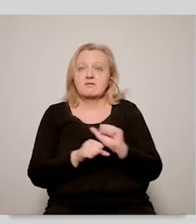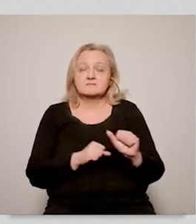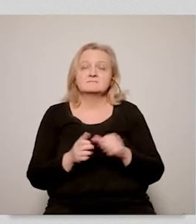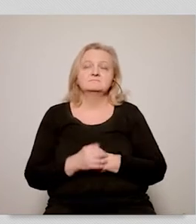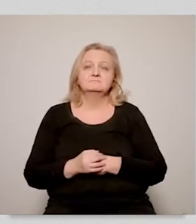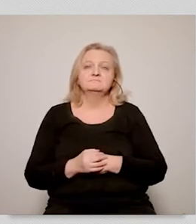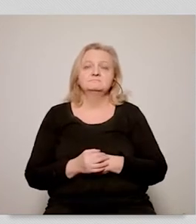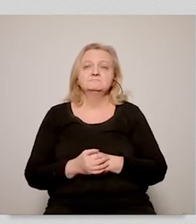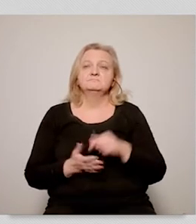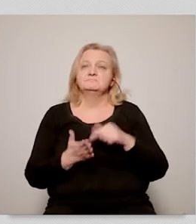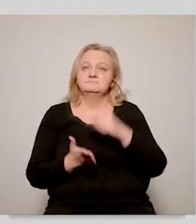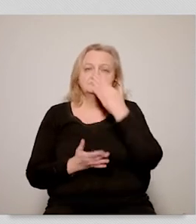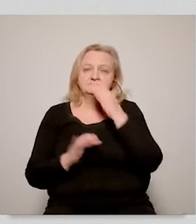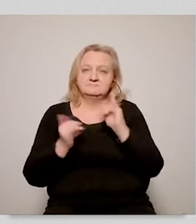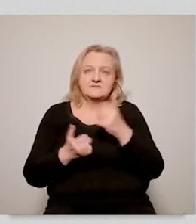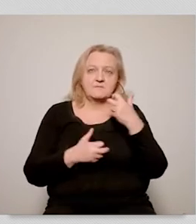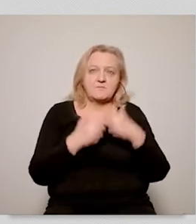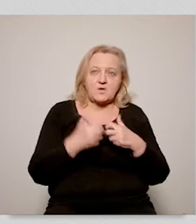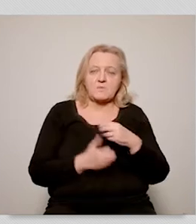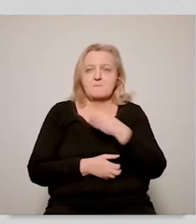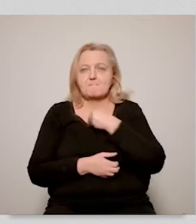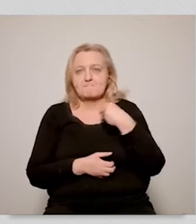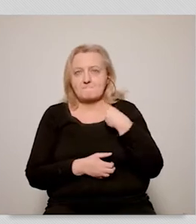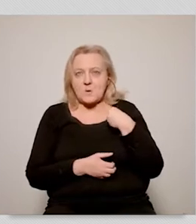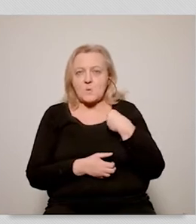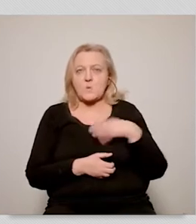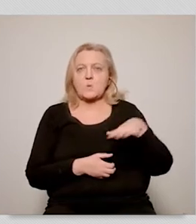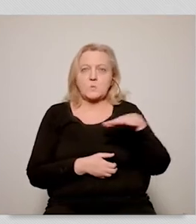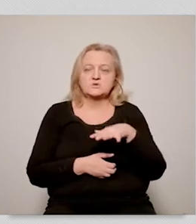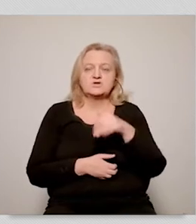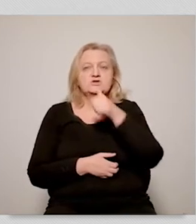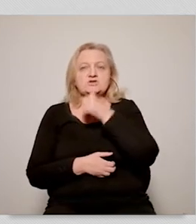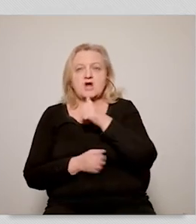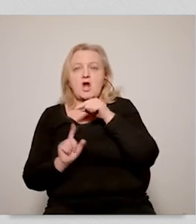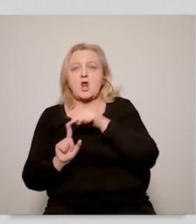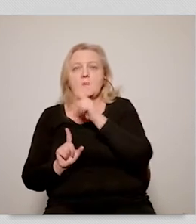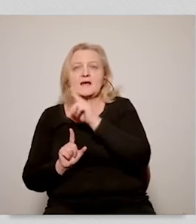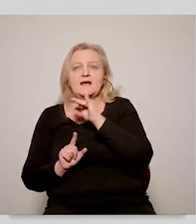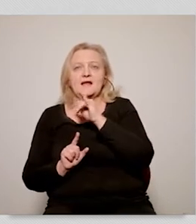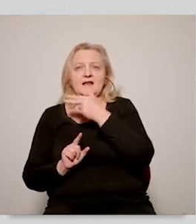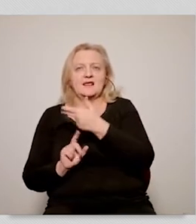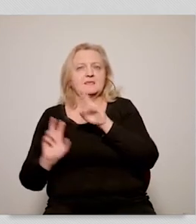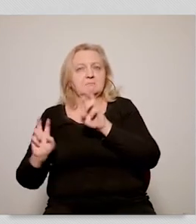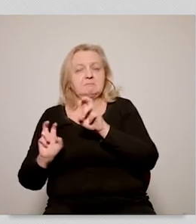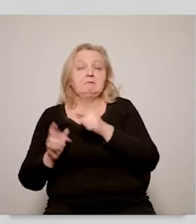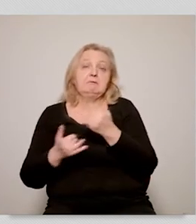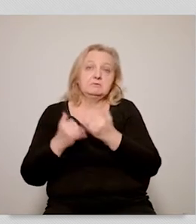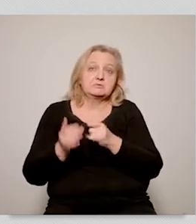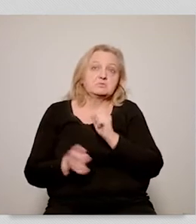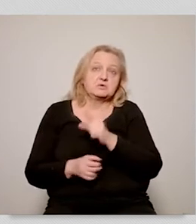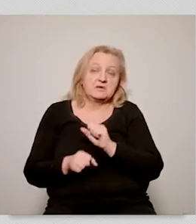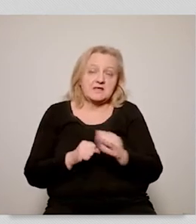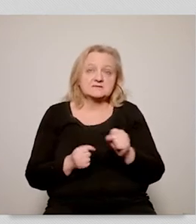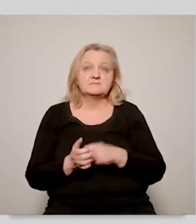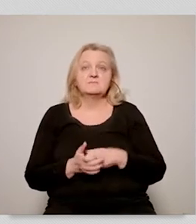on where we stand right now as Poland and what kind of problems Poland has with the implementation